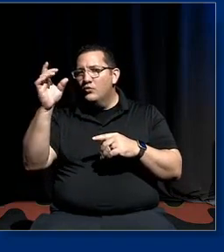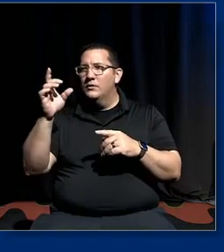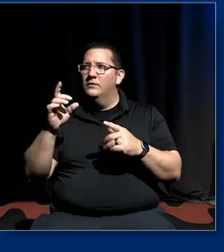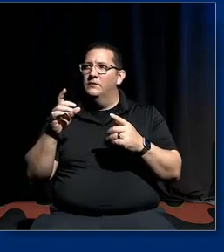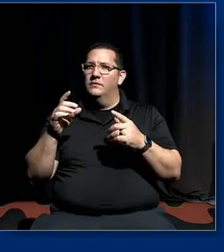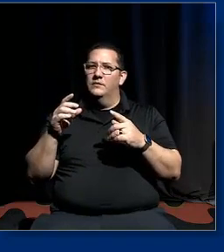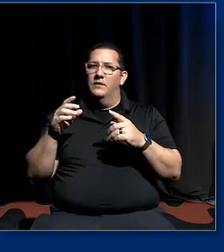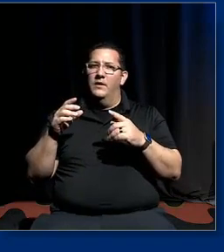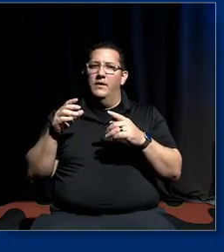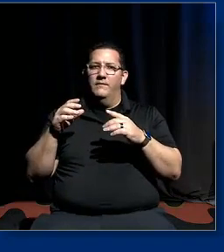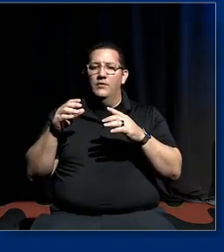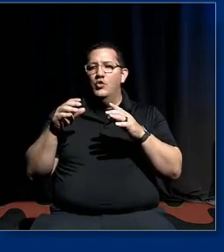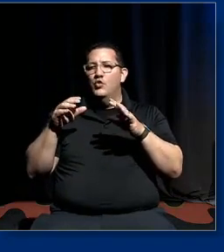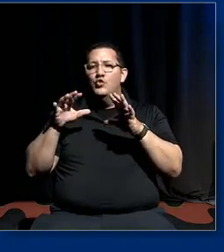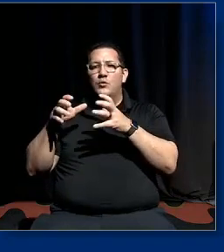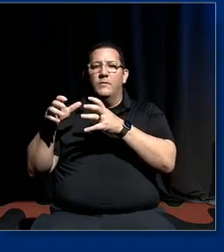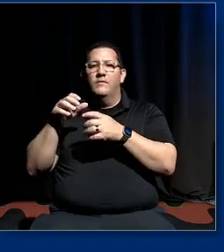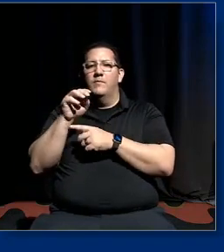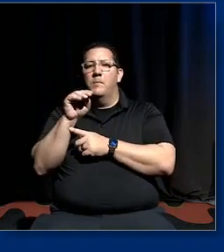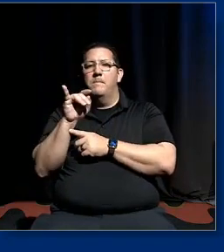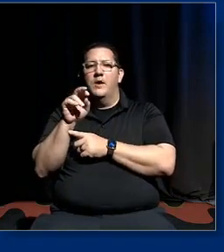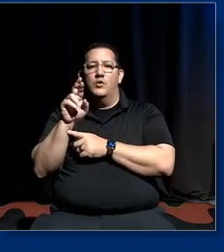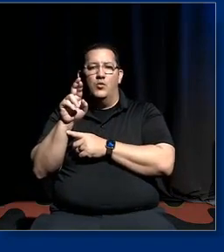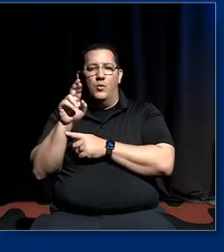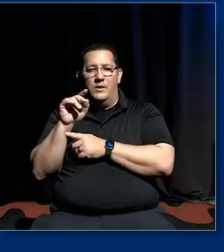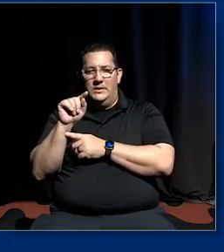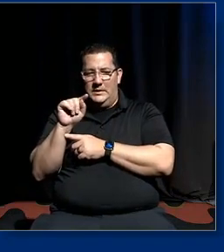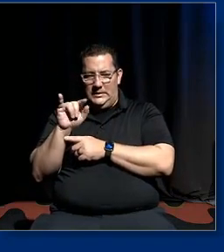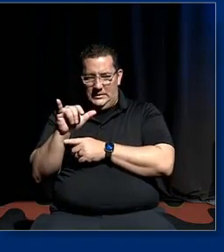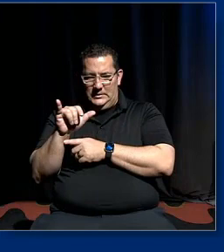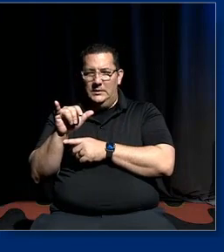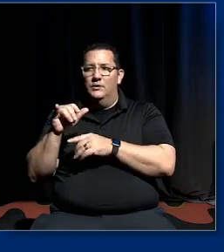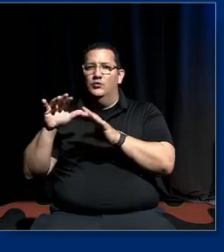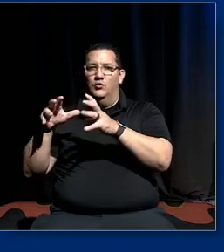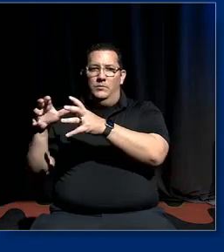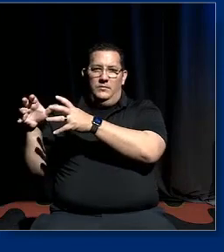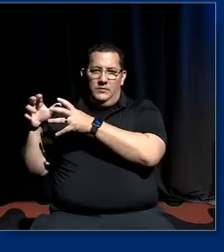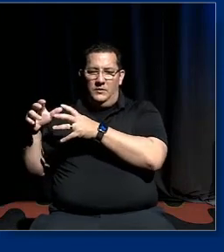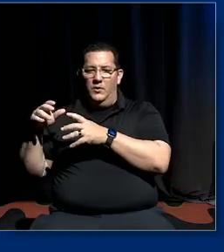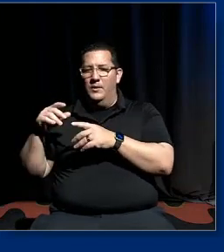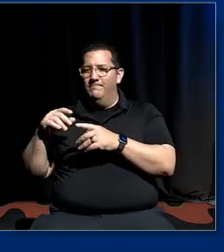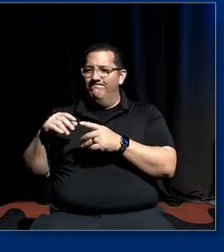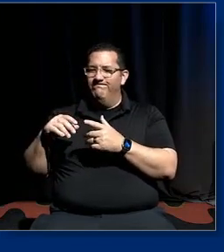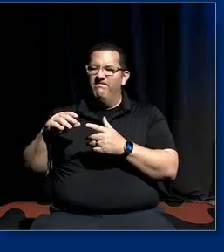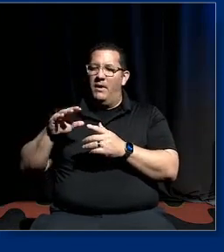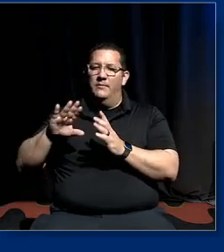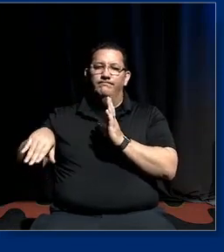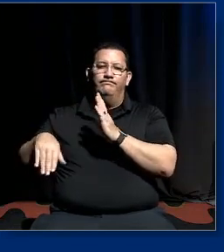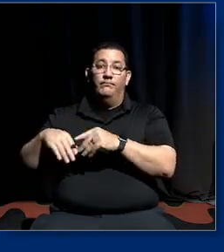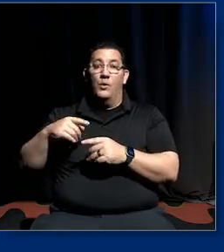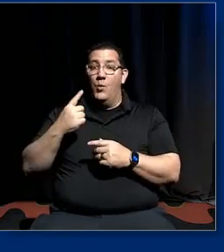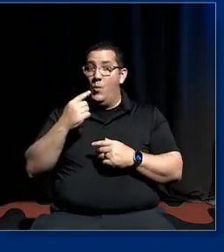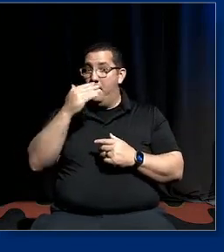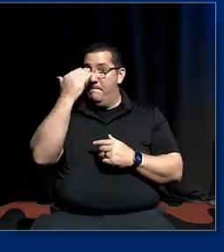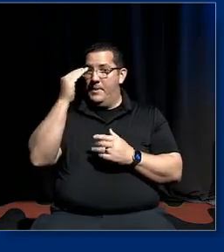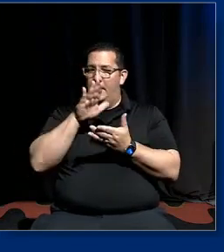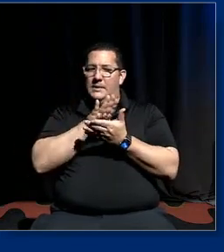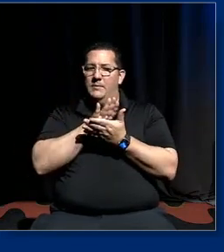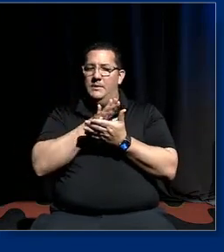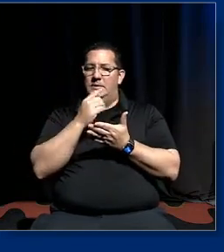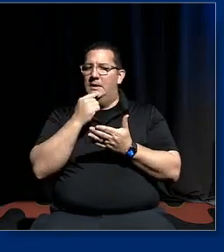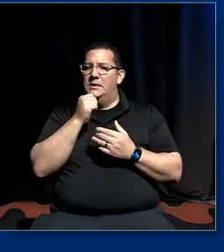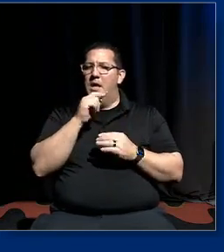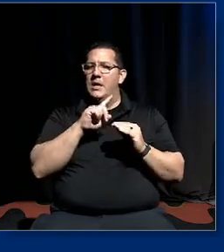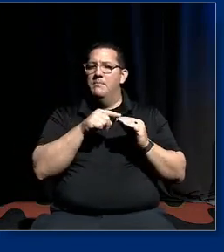talking about how racism saturates the system are discounted one black academic saying it's not about